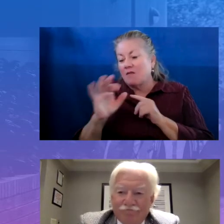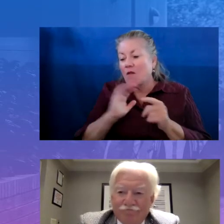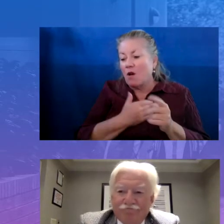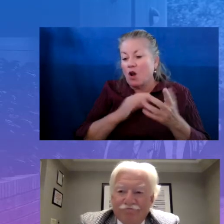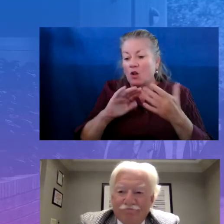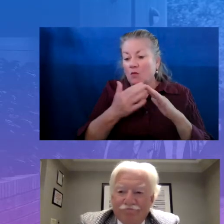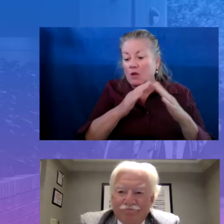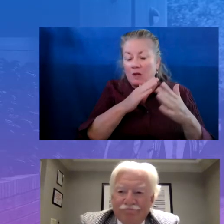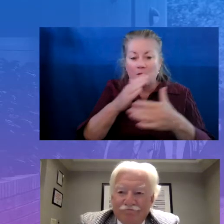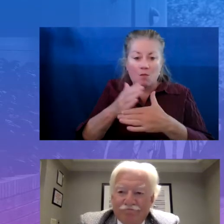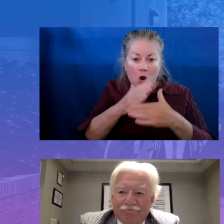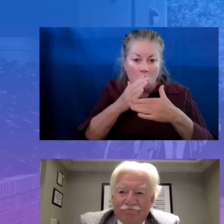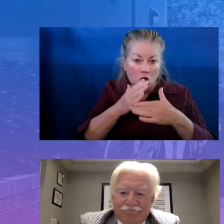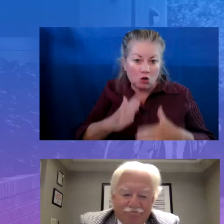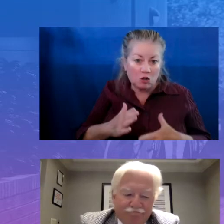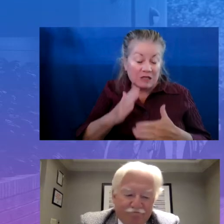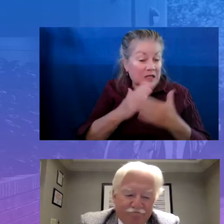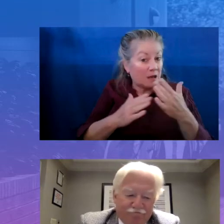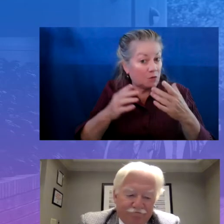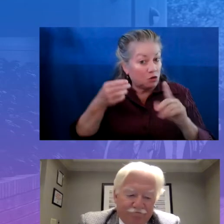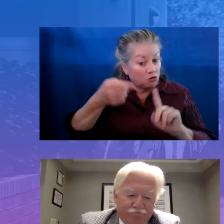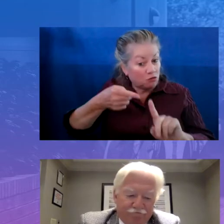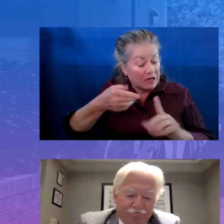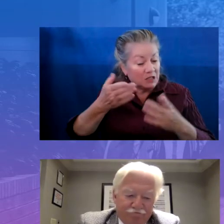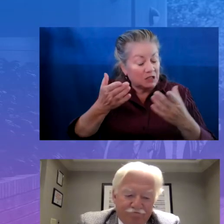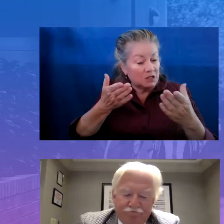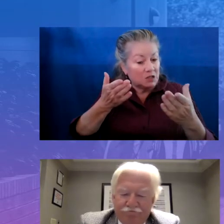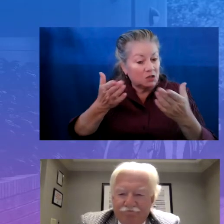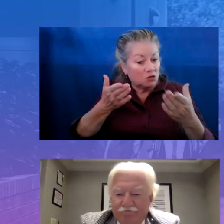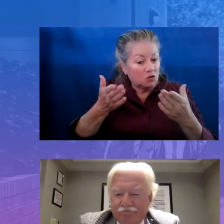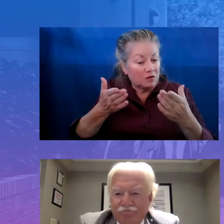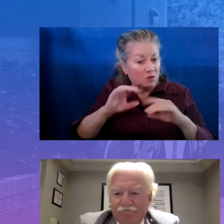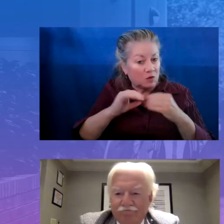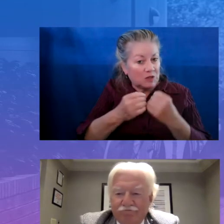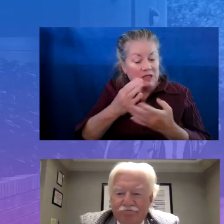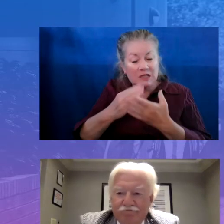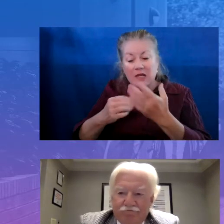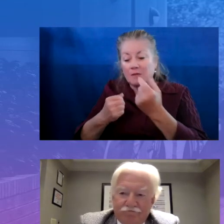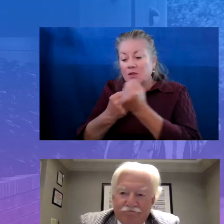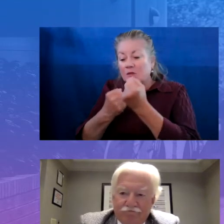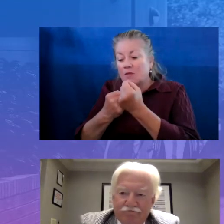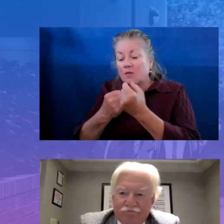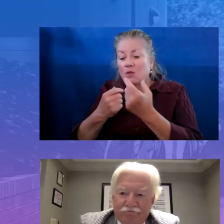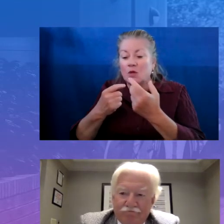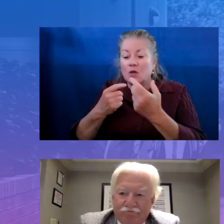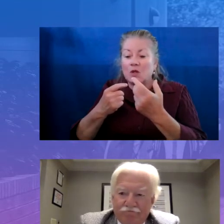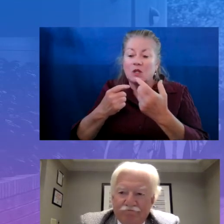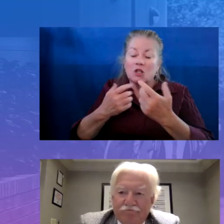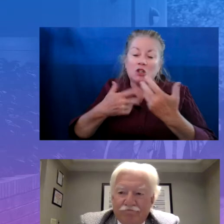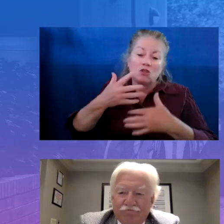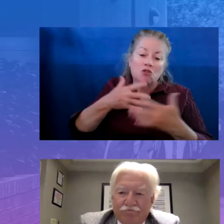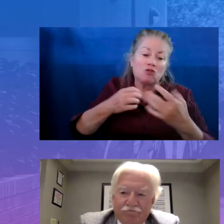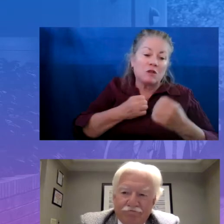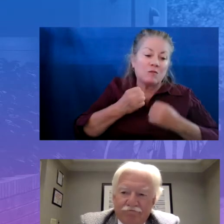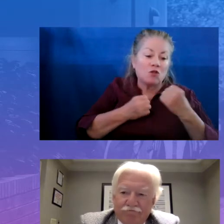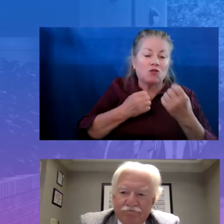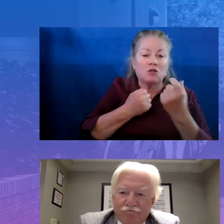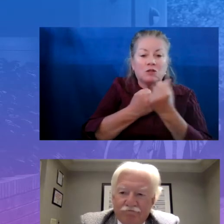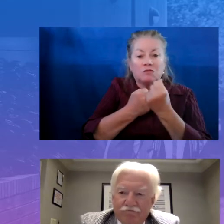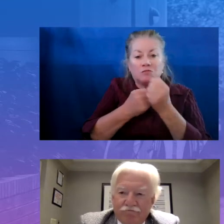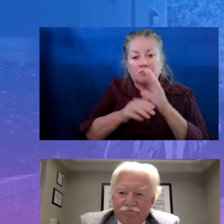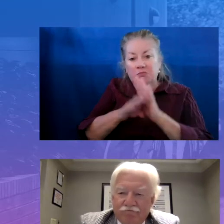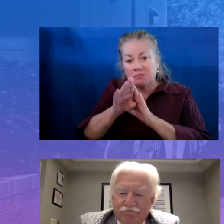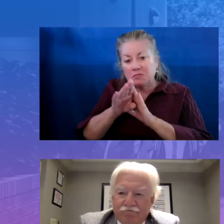some of which are direct service organizations, some that support social-emotional support and development. And through our